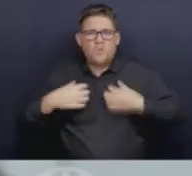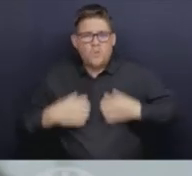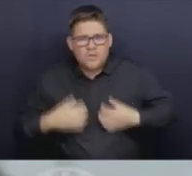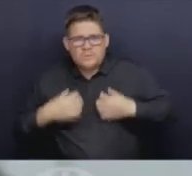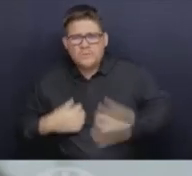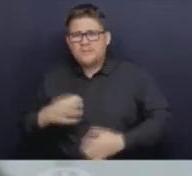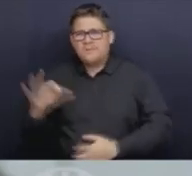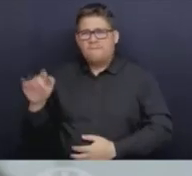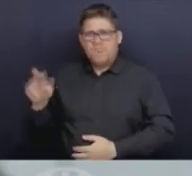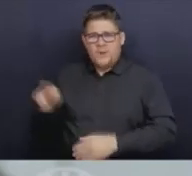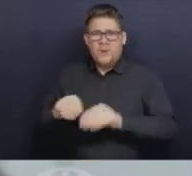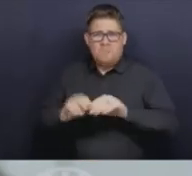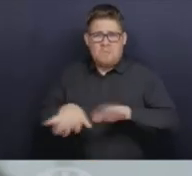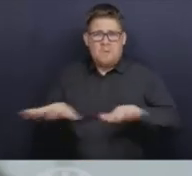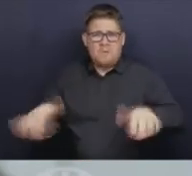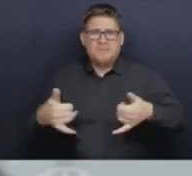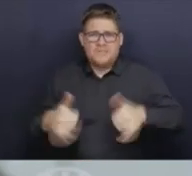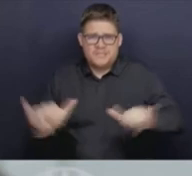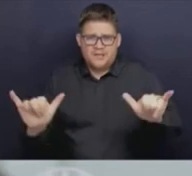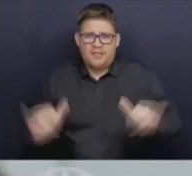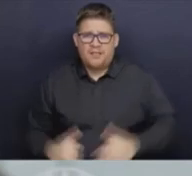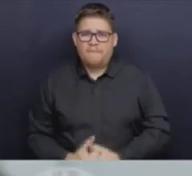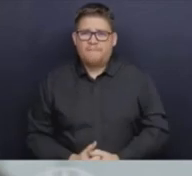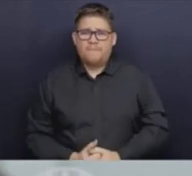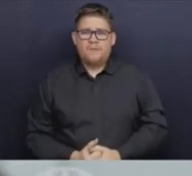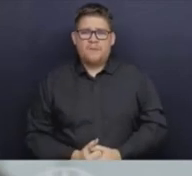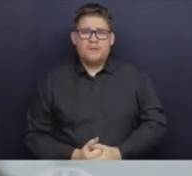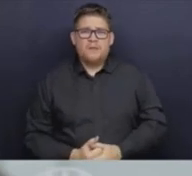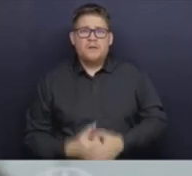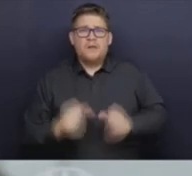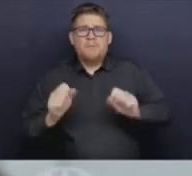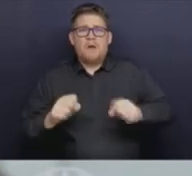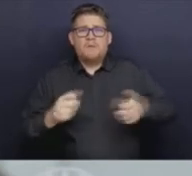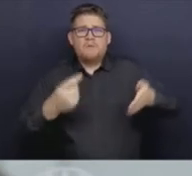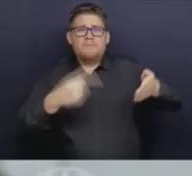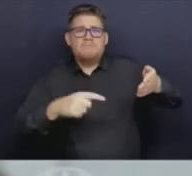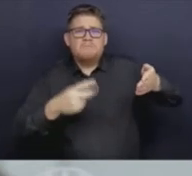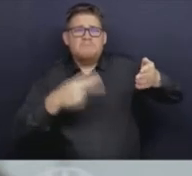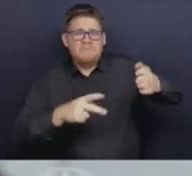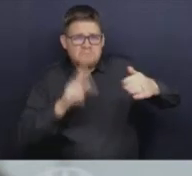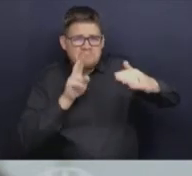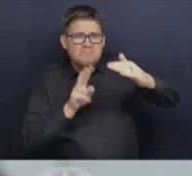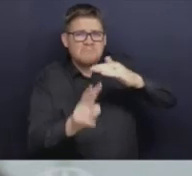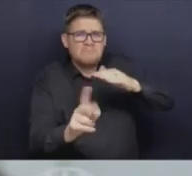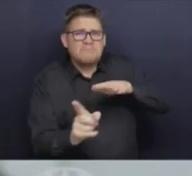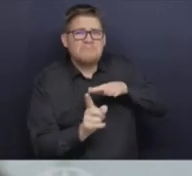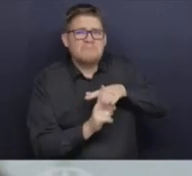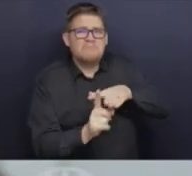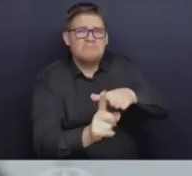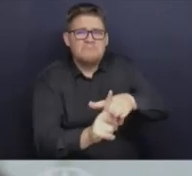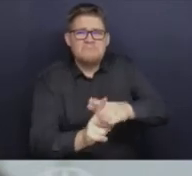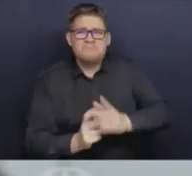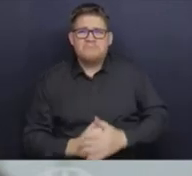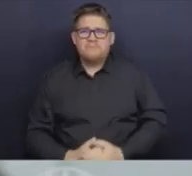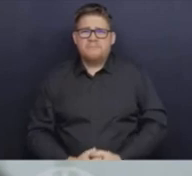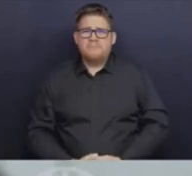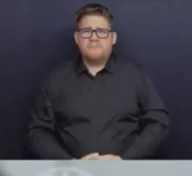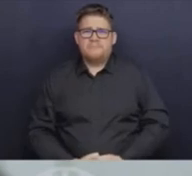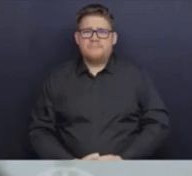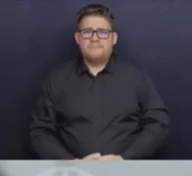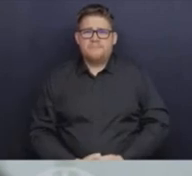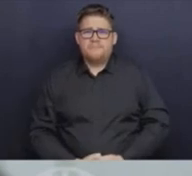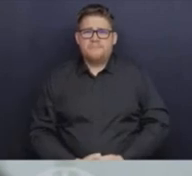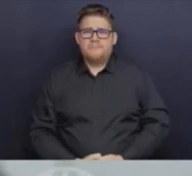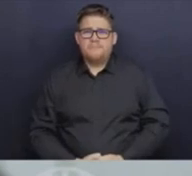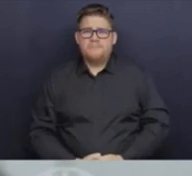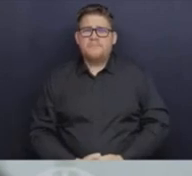ahead at what may happen in the coming weeks. To understand where we're at with all of these respiratory viruses, we in public health